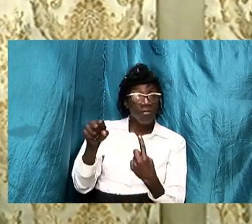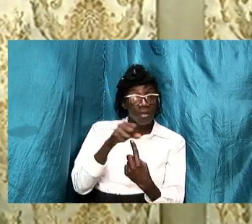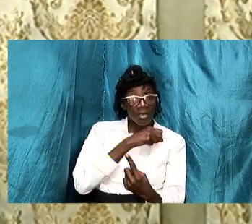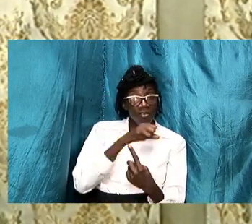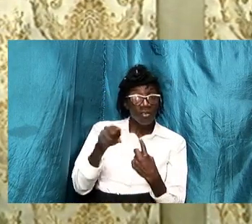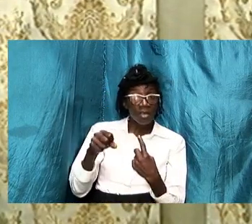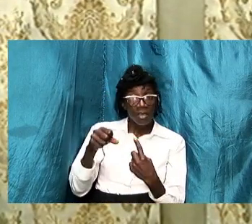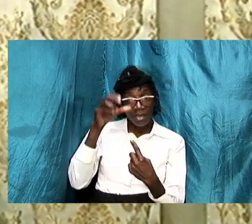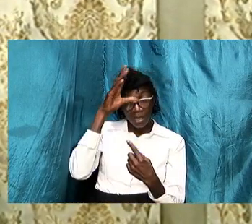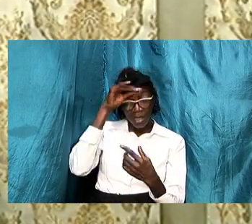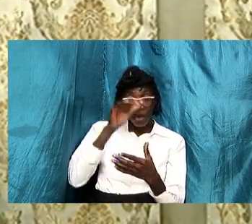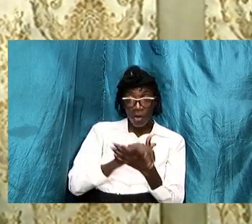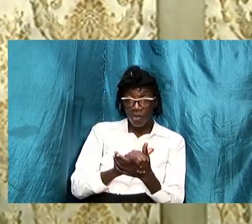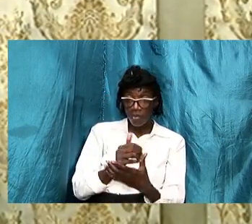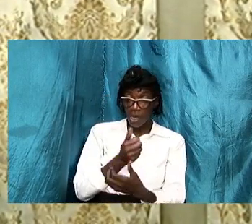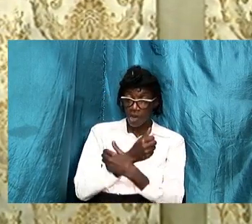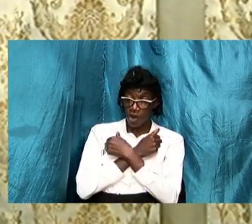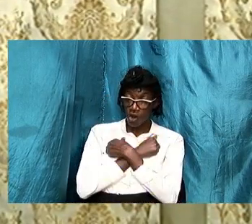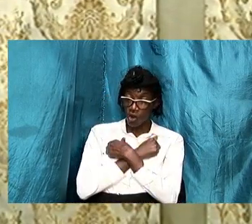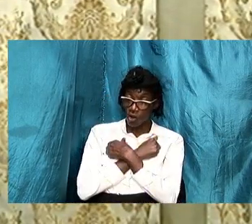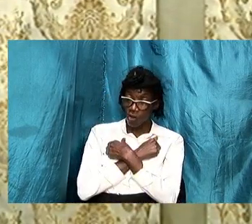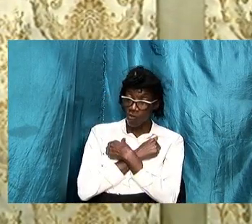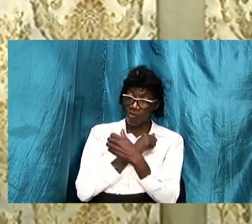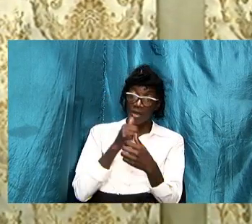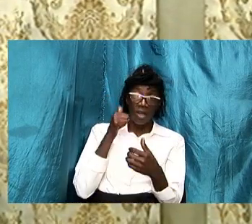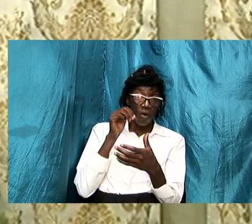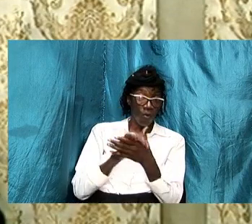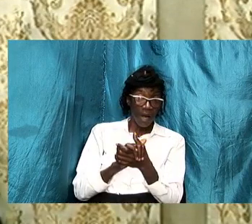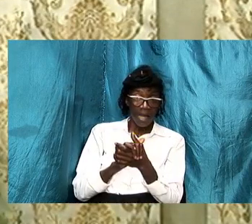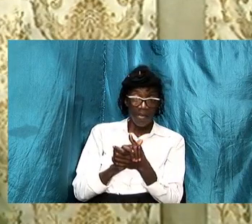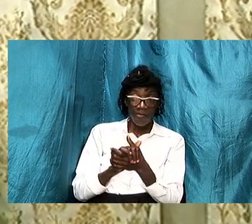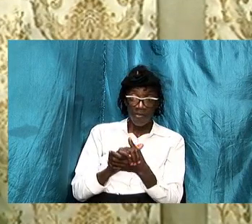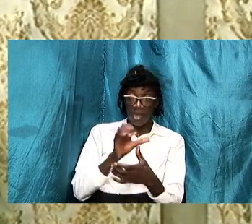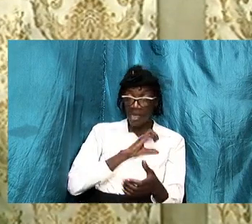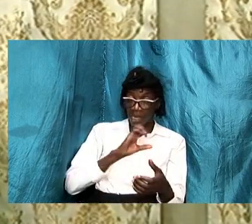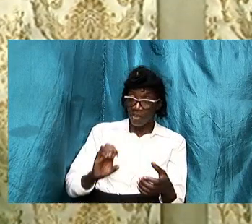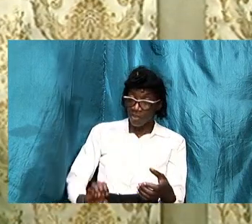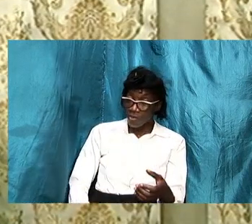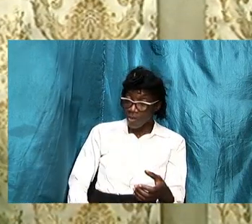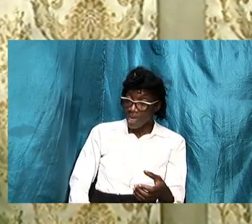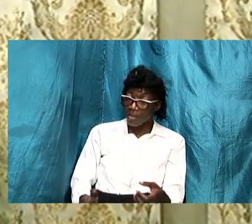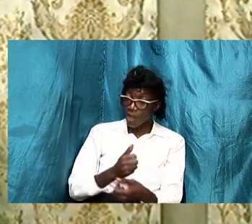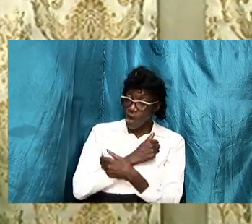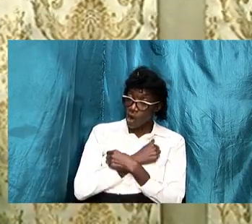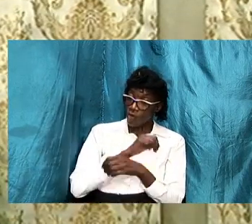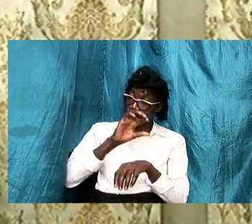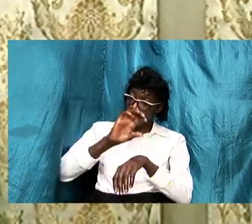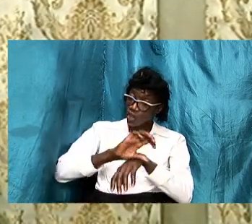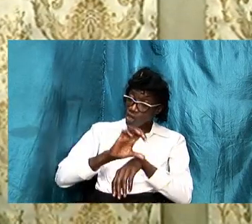husband love your wife as christ love the church and give himself for it